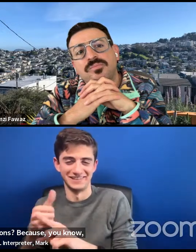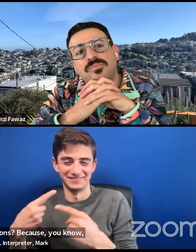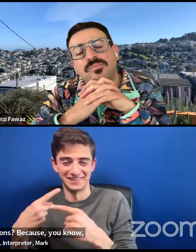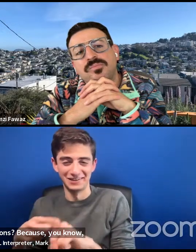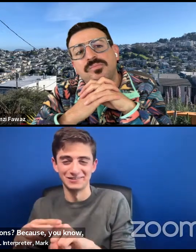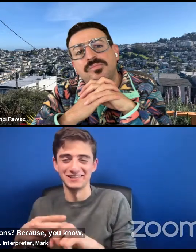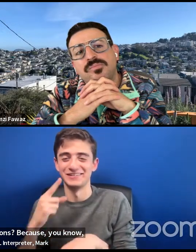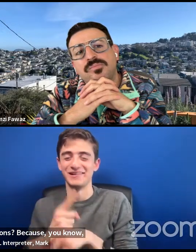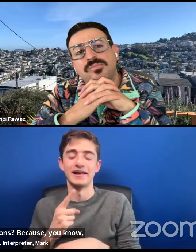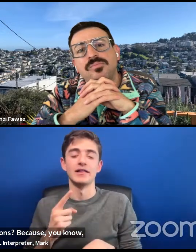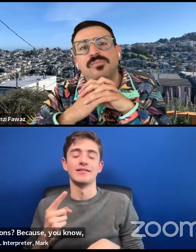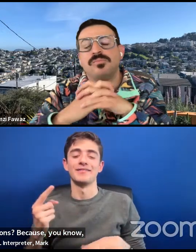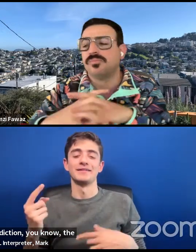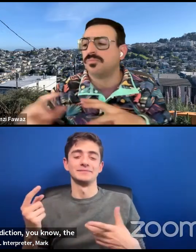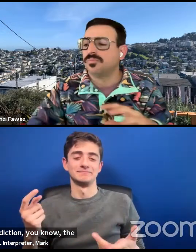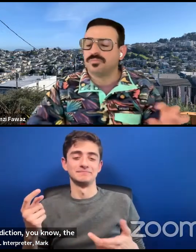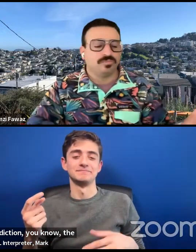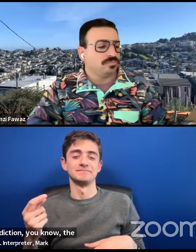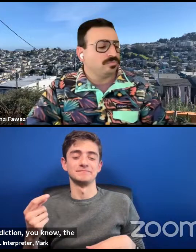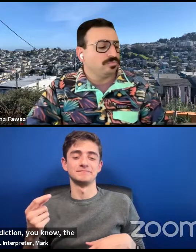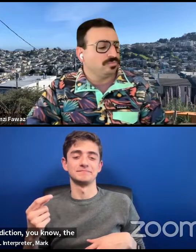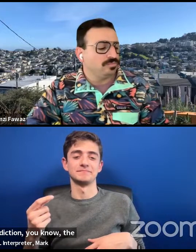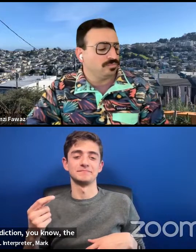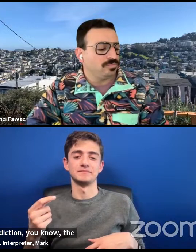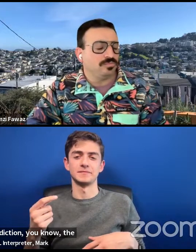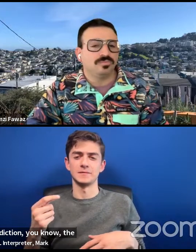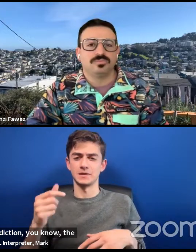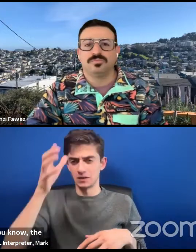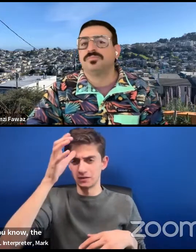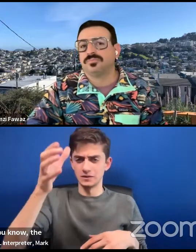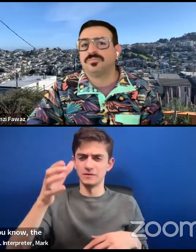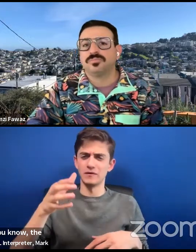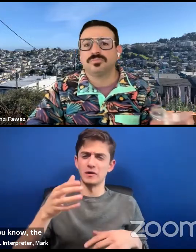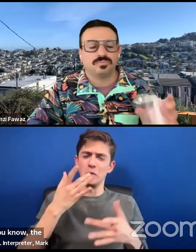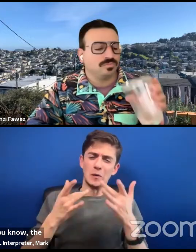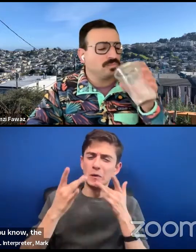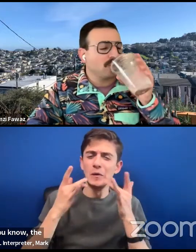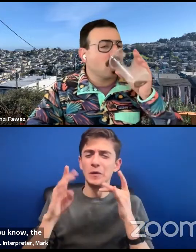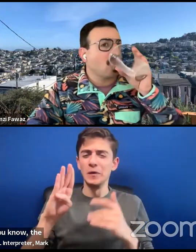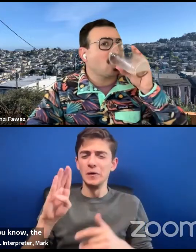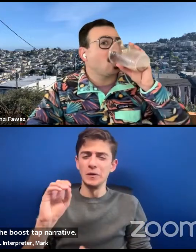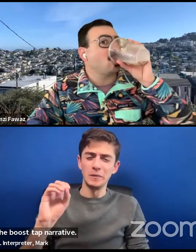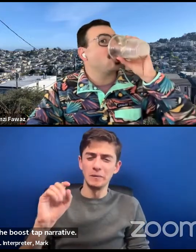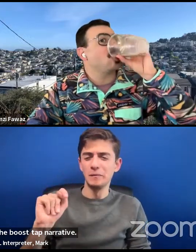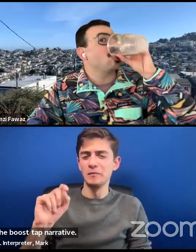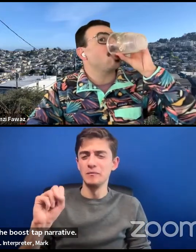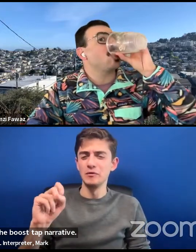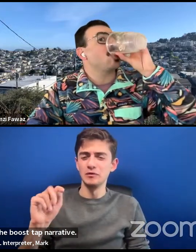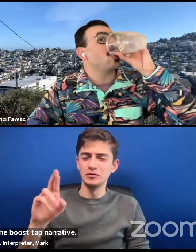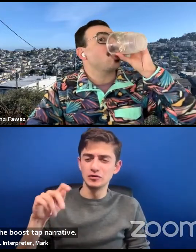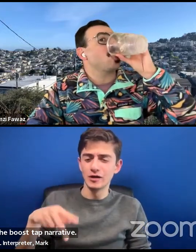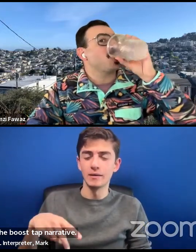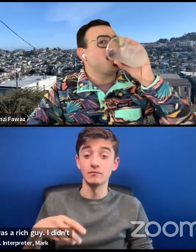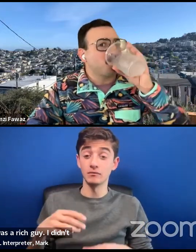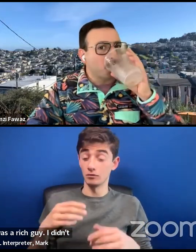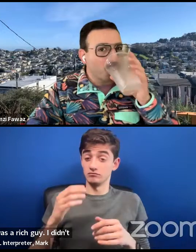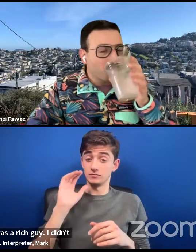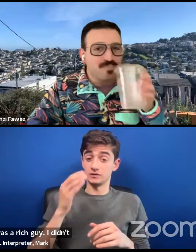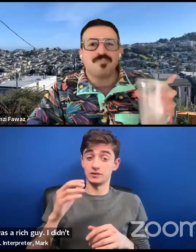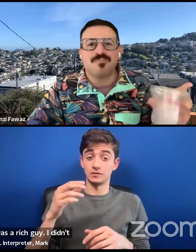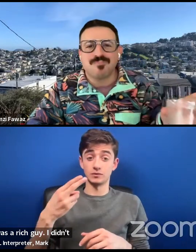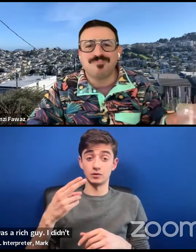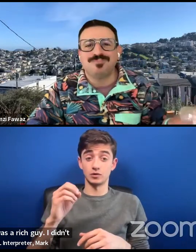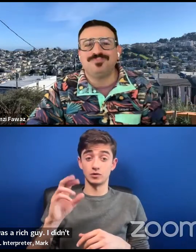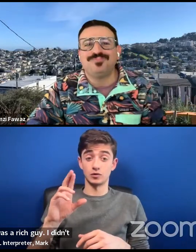the contradiction of, of, of, you know, the, the bootstrap narrative. Apparently Horatio Alger was a rich guy. I didn't know this, but, um,